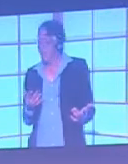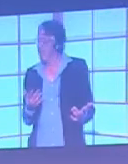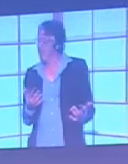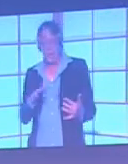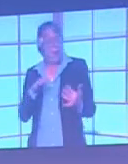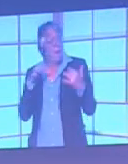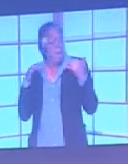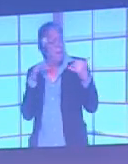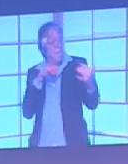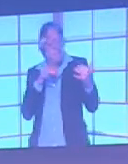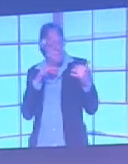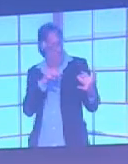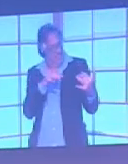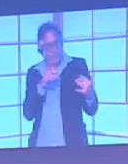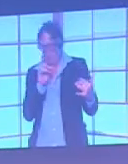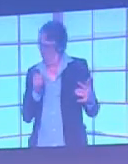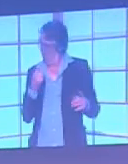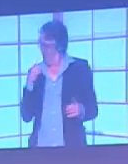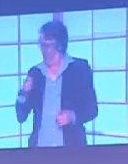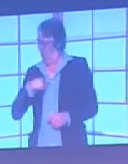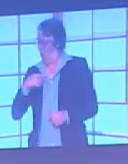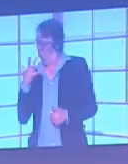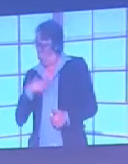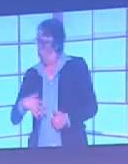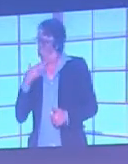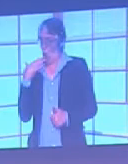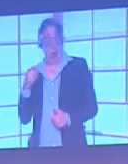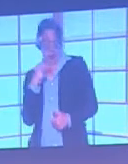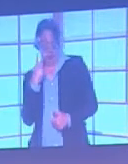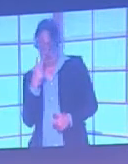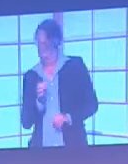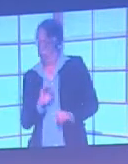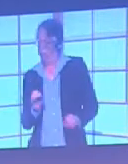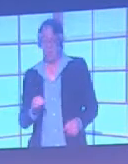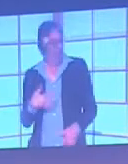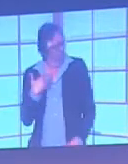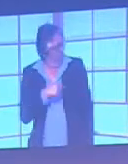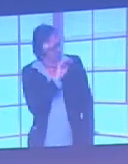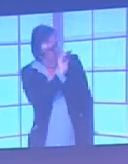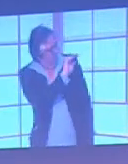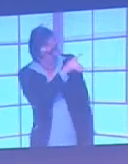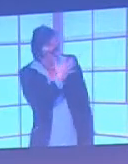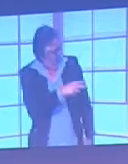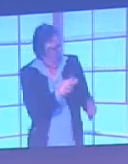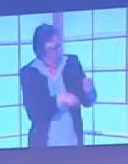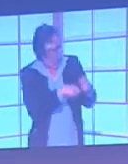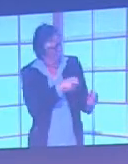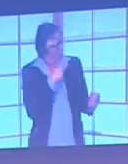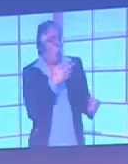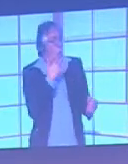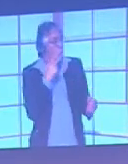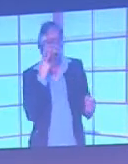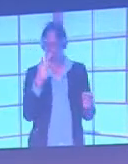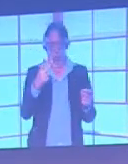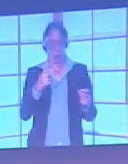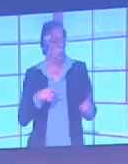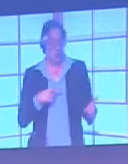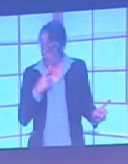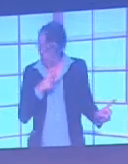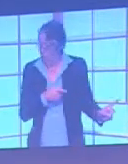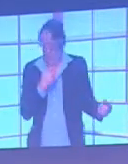session. Anyway, I said to him, so have you ever had any problems playing in matches? And he said, well yes.